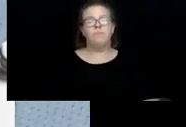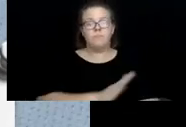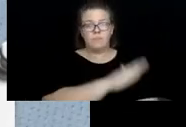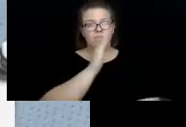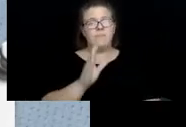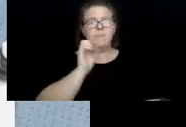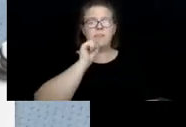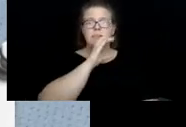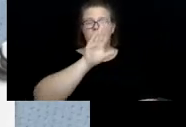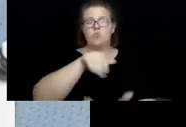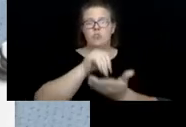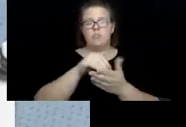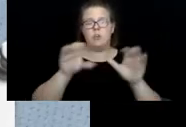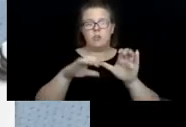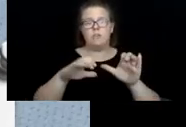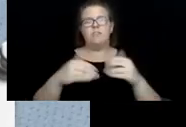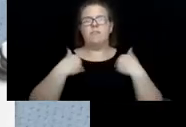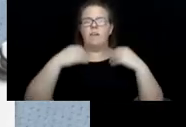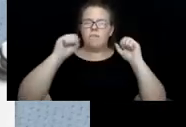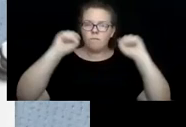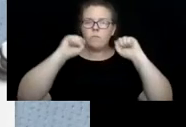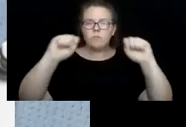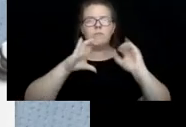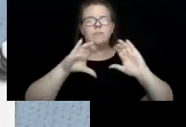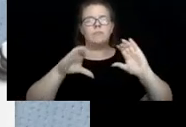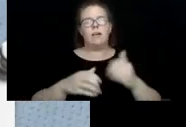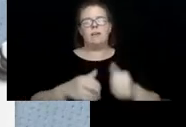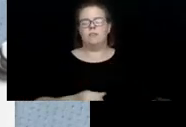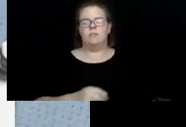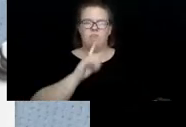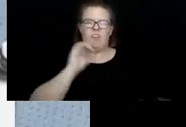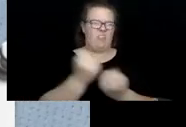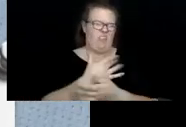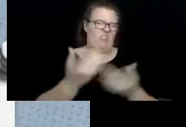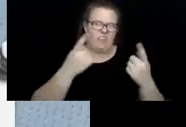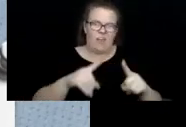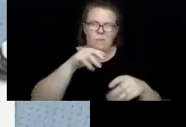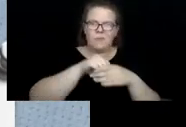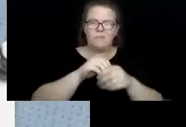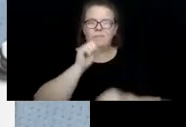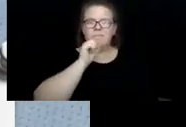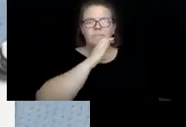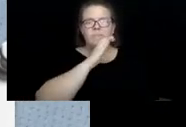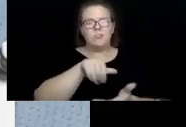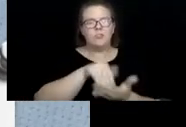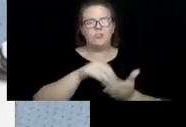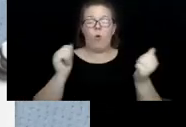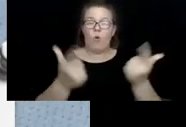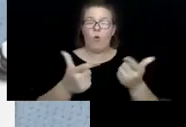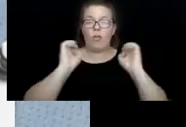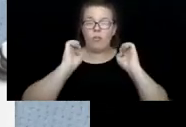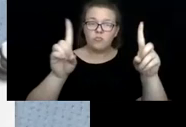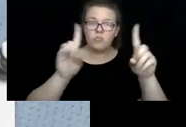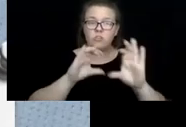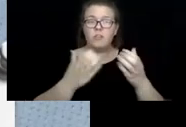uh, exercise classes, um, everything that happens in a senior center, uh, all the education classes, all of